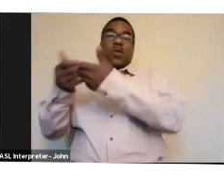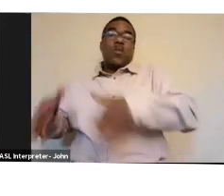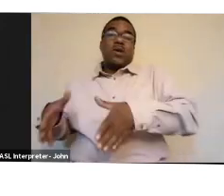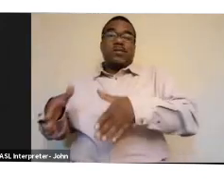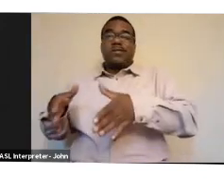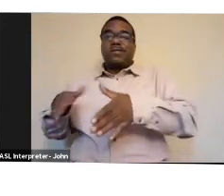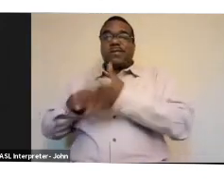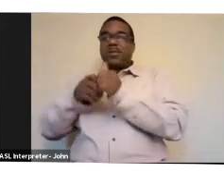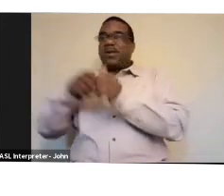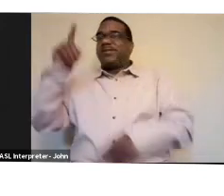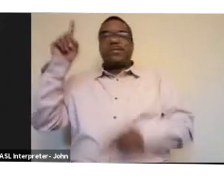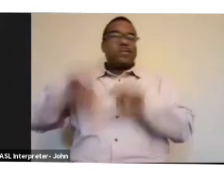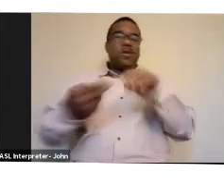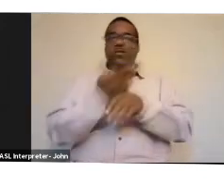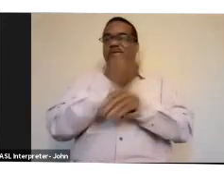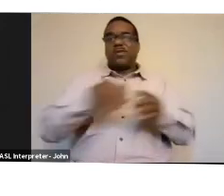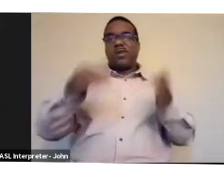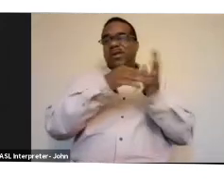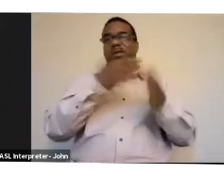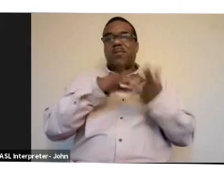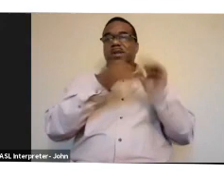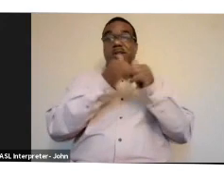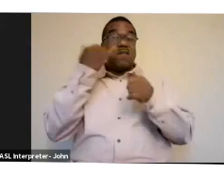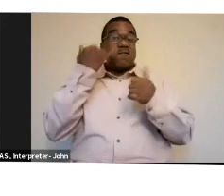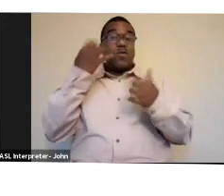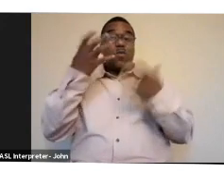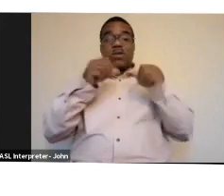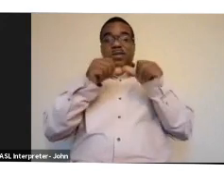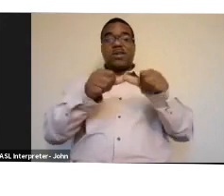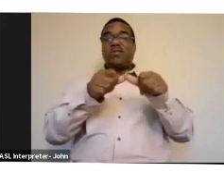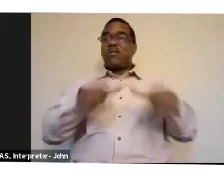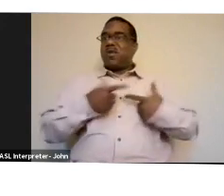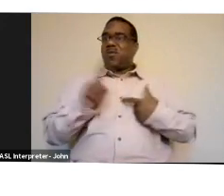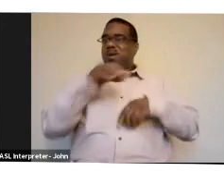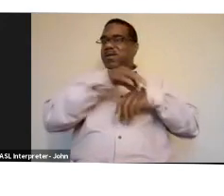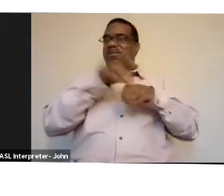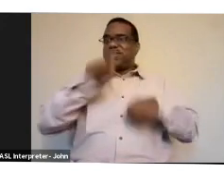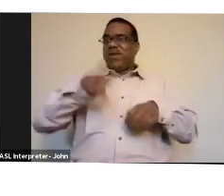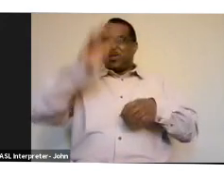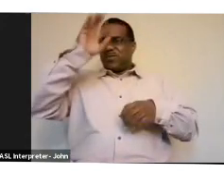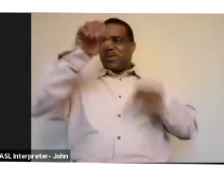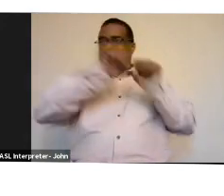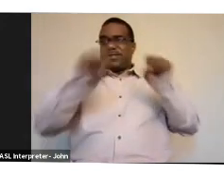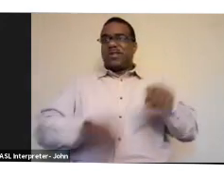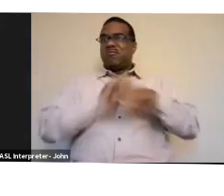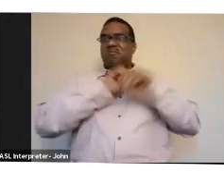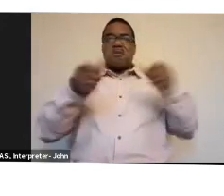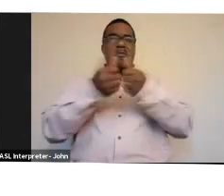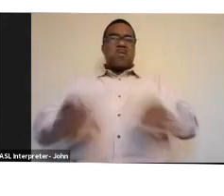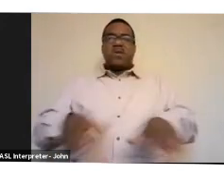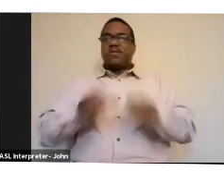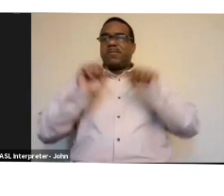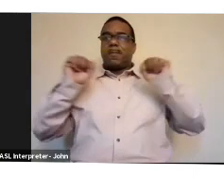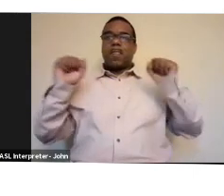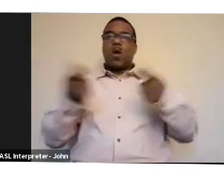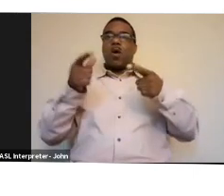be regenerative. If we want to continue living on earth, we have to create systems that have virtually no waste in all parts